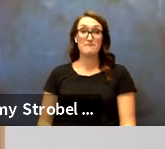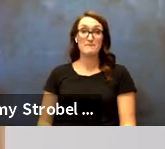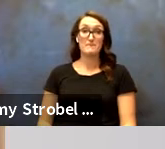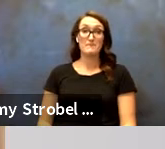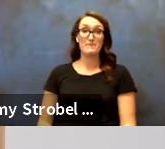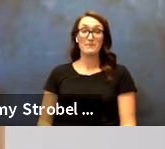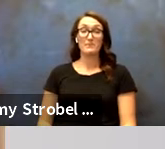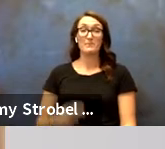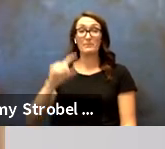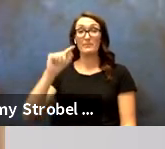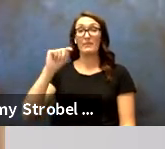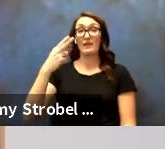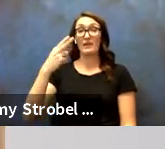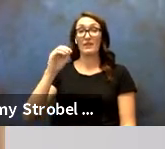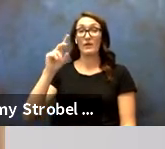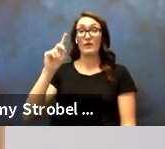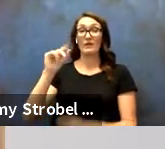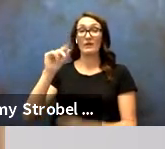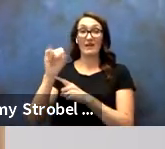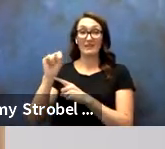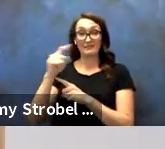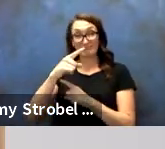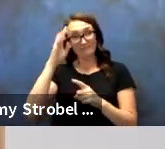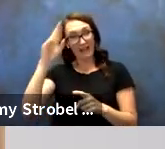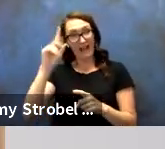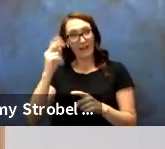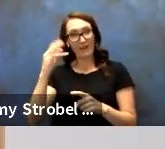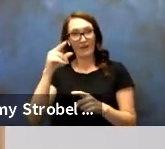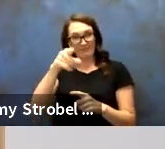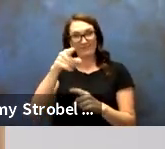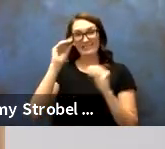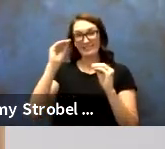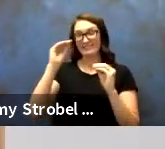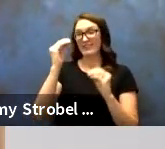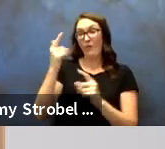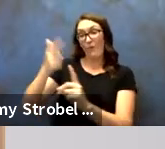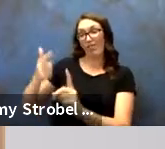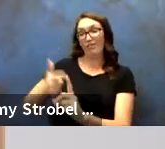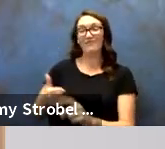Theo Filius Davis, hey Theo, Welding Instructor, 15 years.